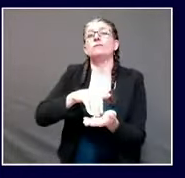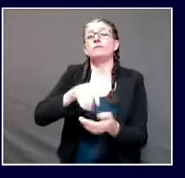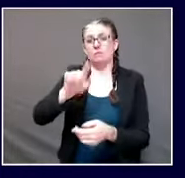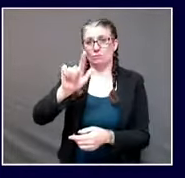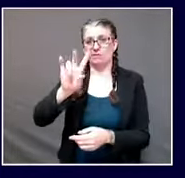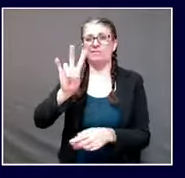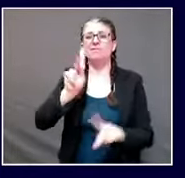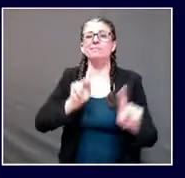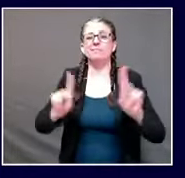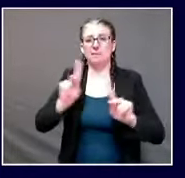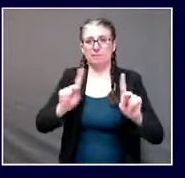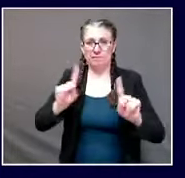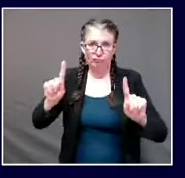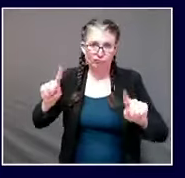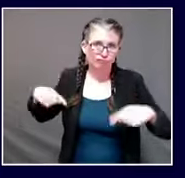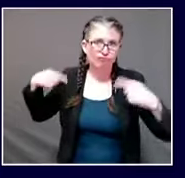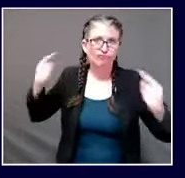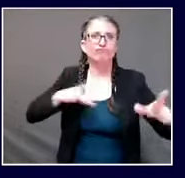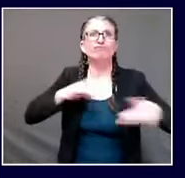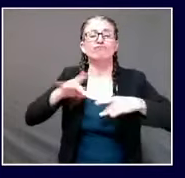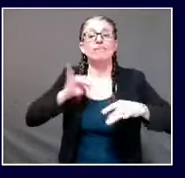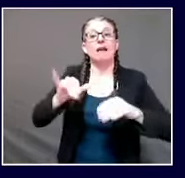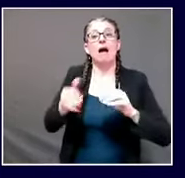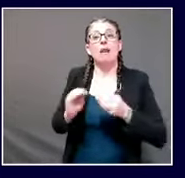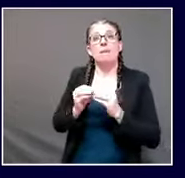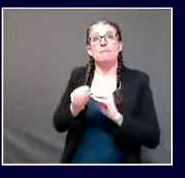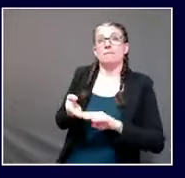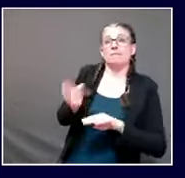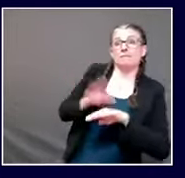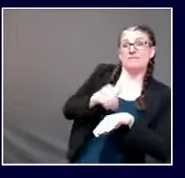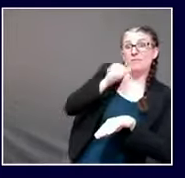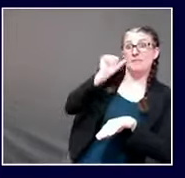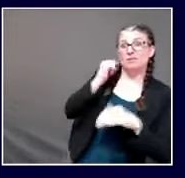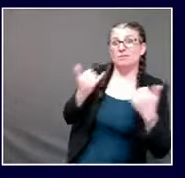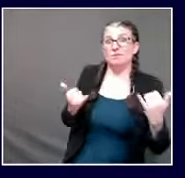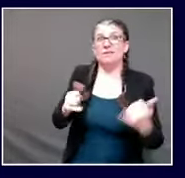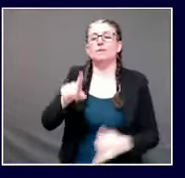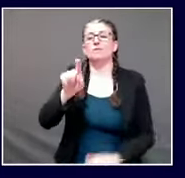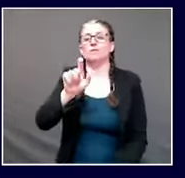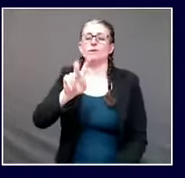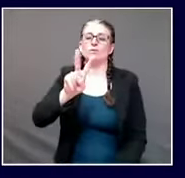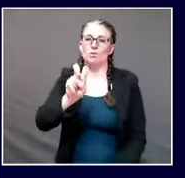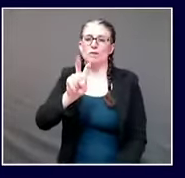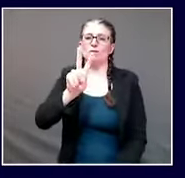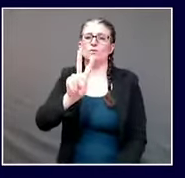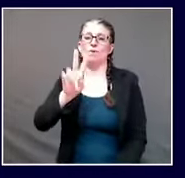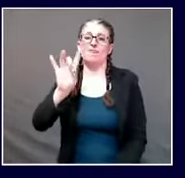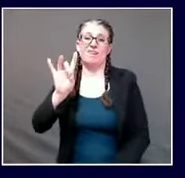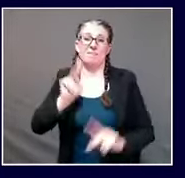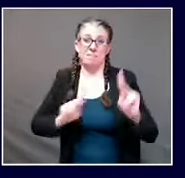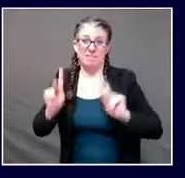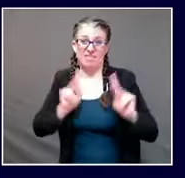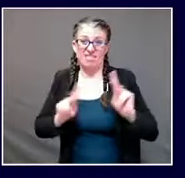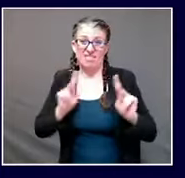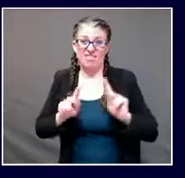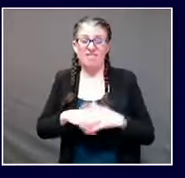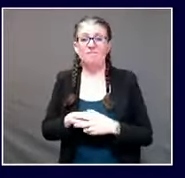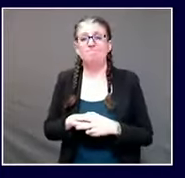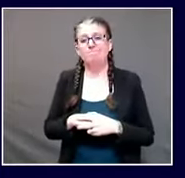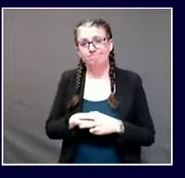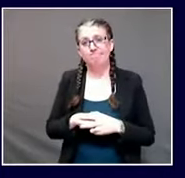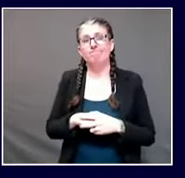-19, an increase of 228 cases since yesterday. Of those, 9